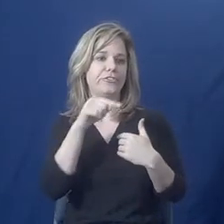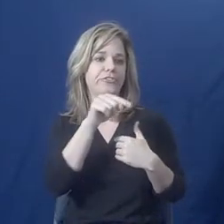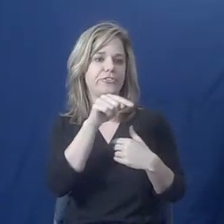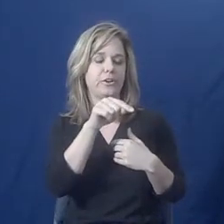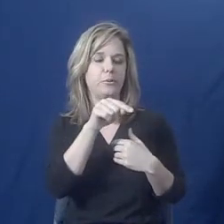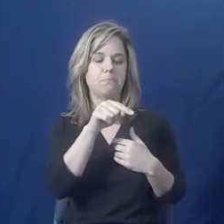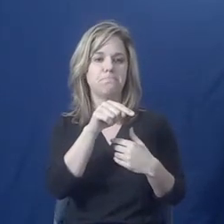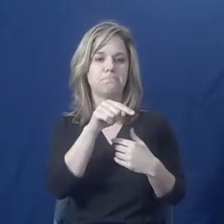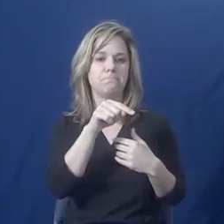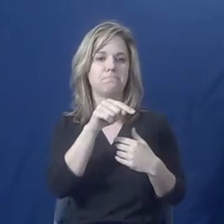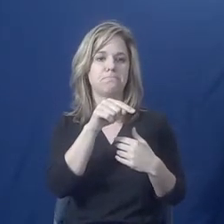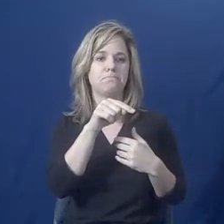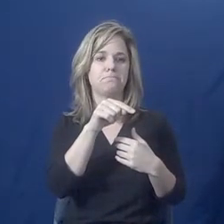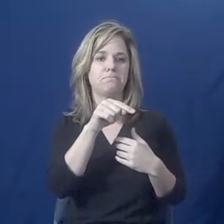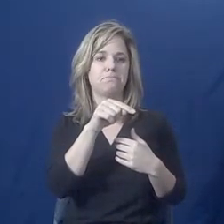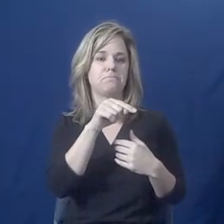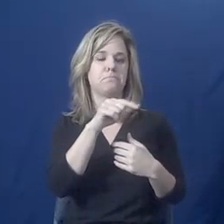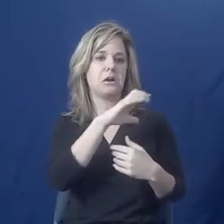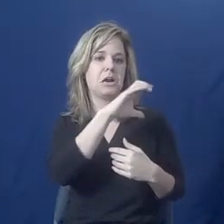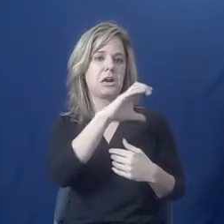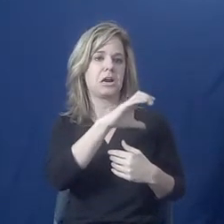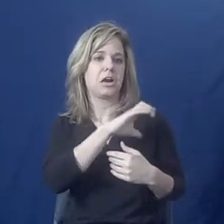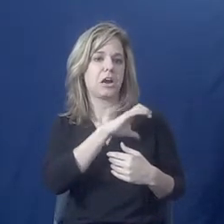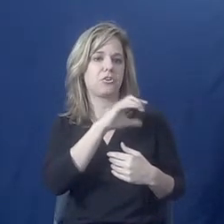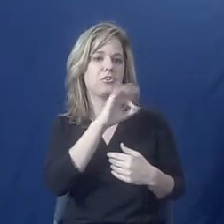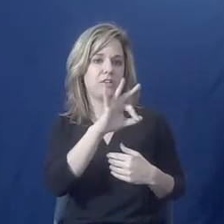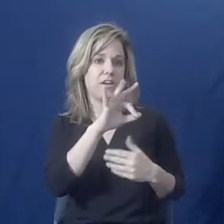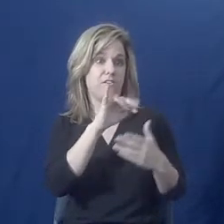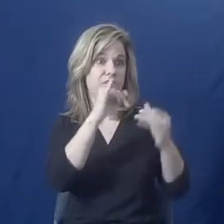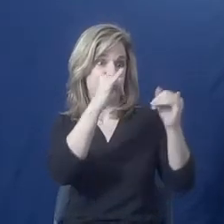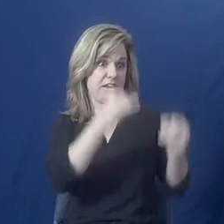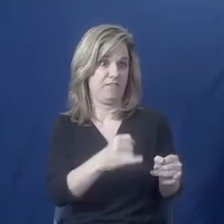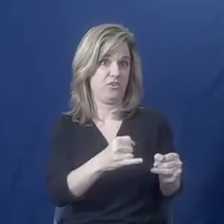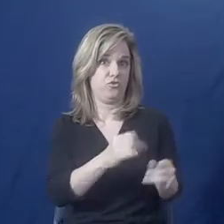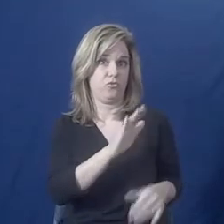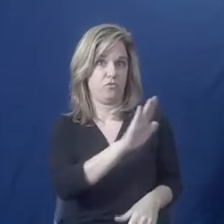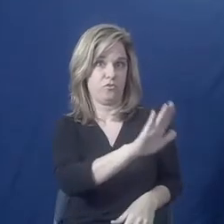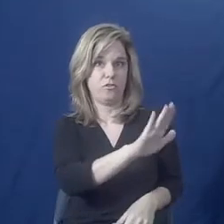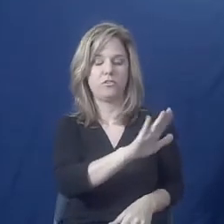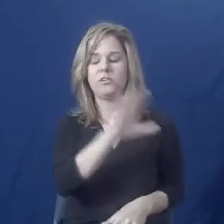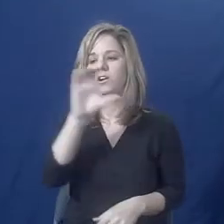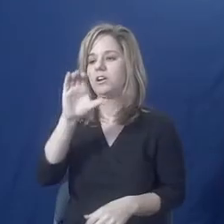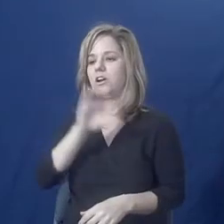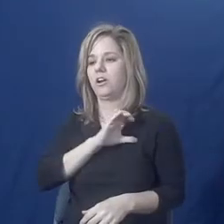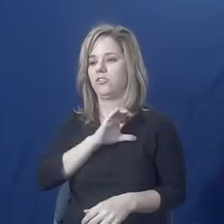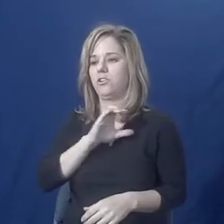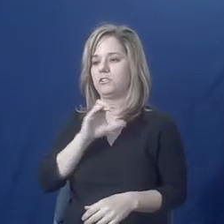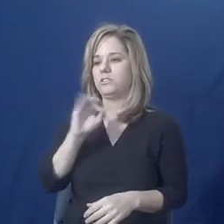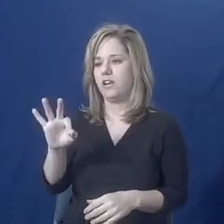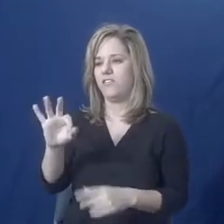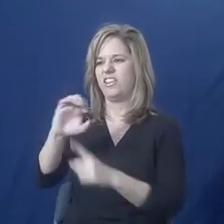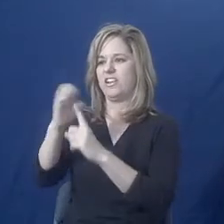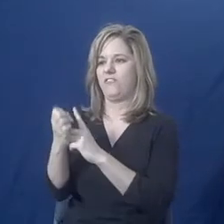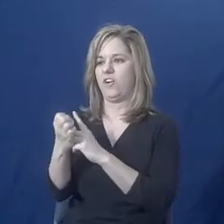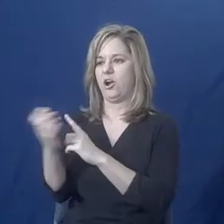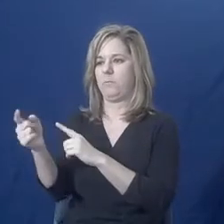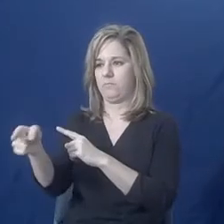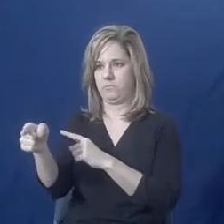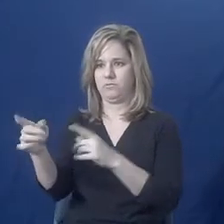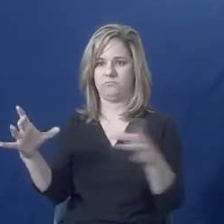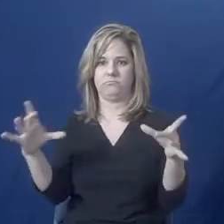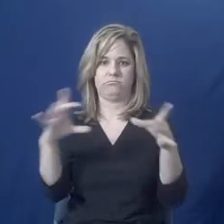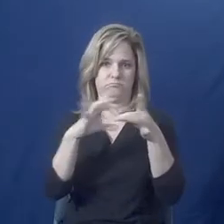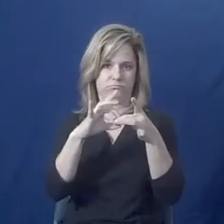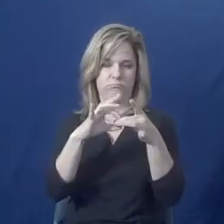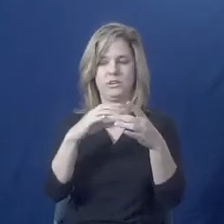between the characteristics of an individual and the characteristics of the environment,